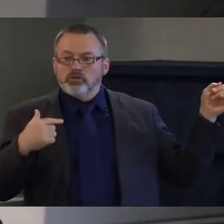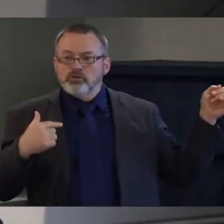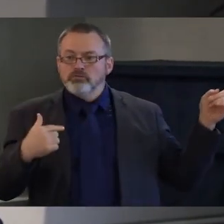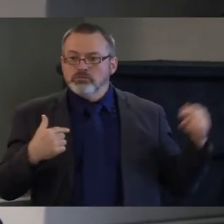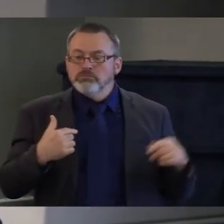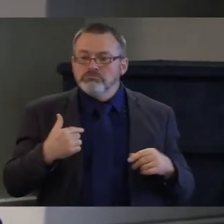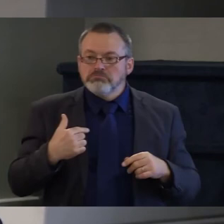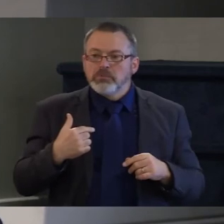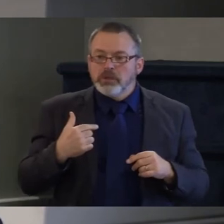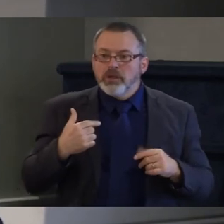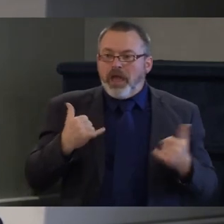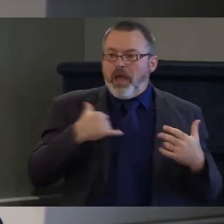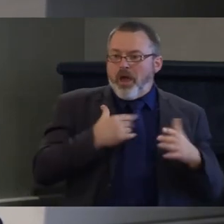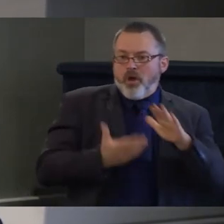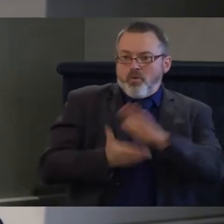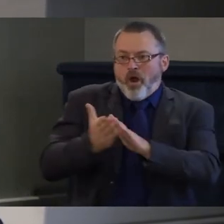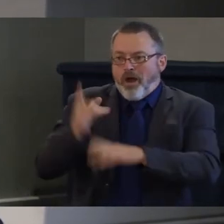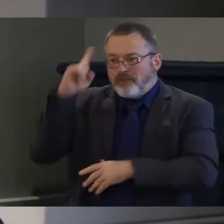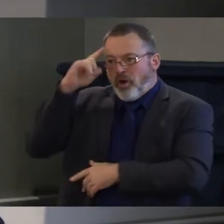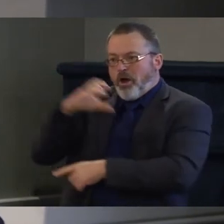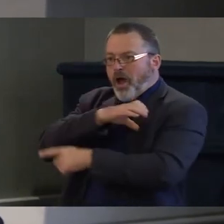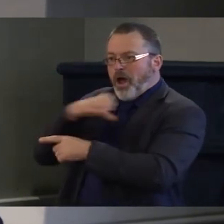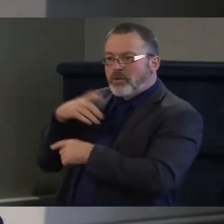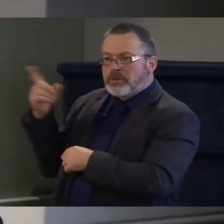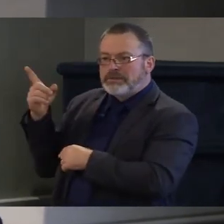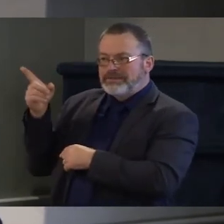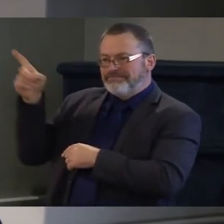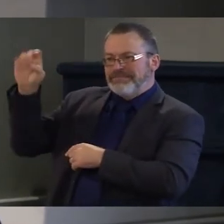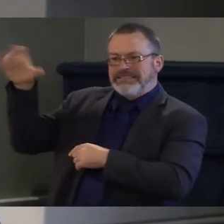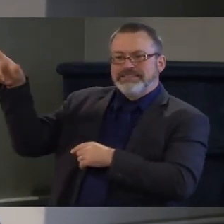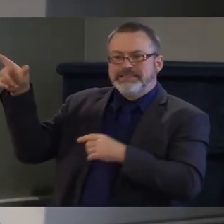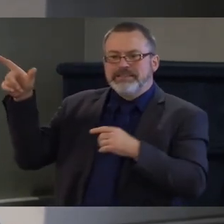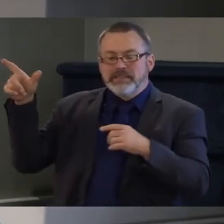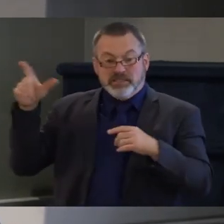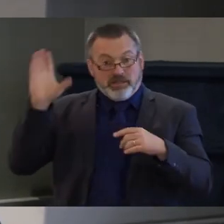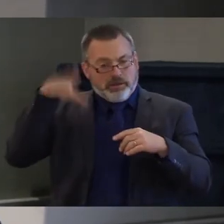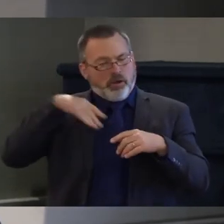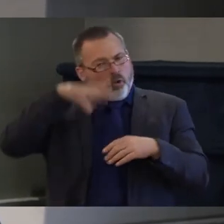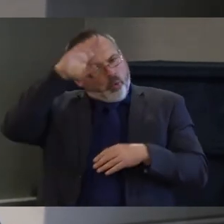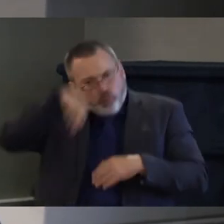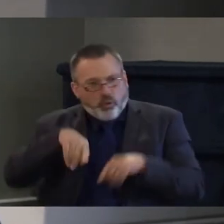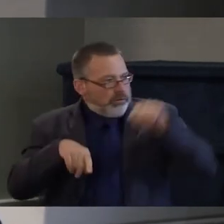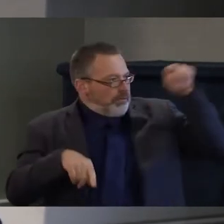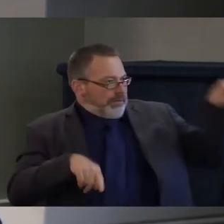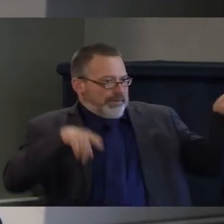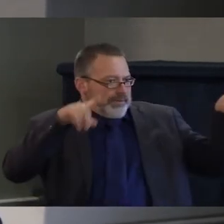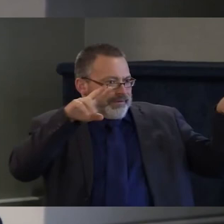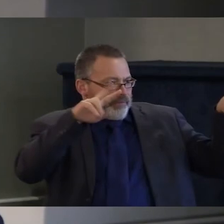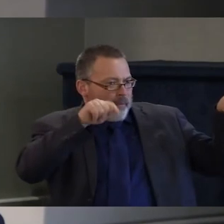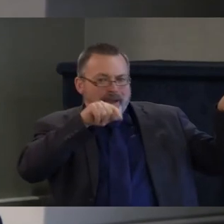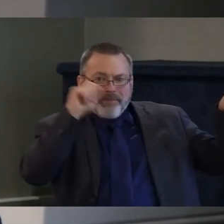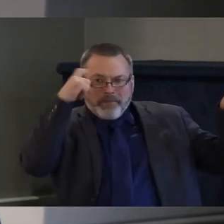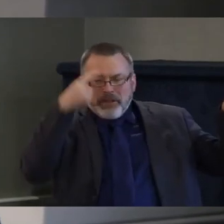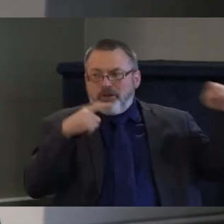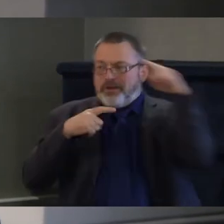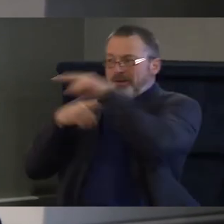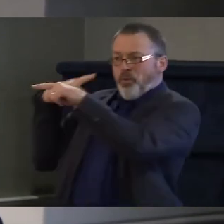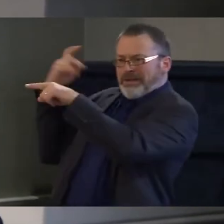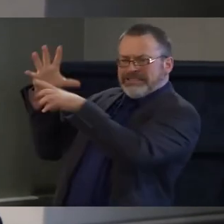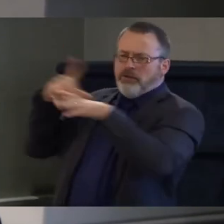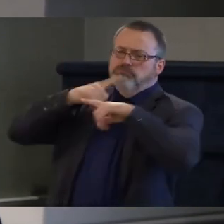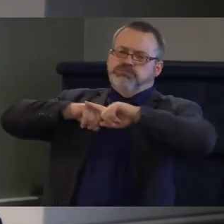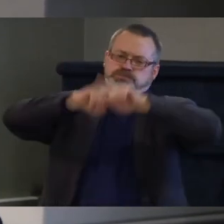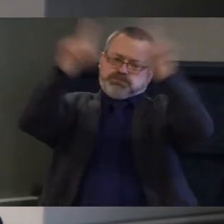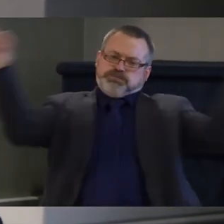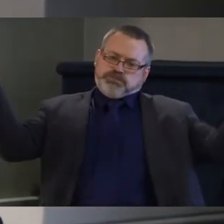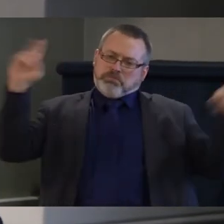washington i know that because i've worked in both and that's something that is unique on this stage i certainly will be ready to get to work from you the